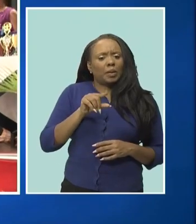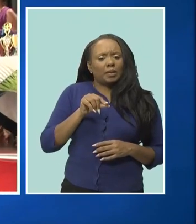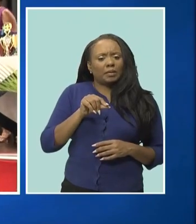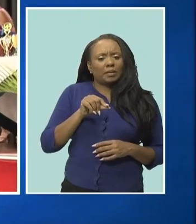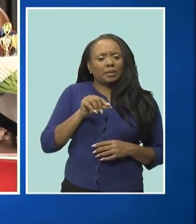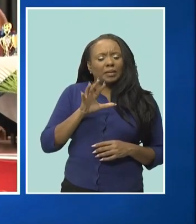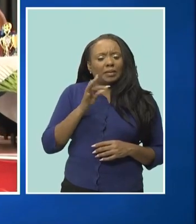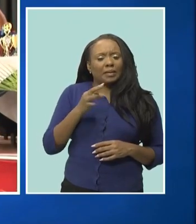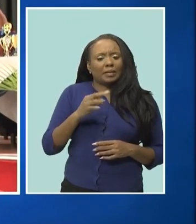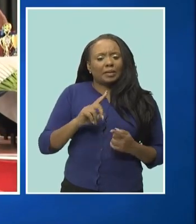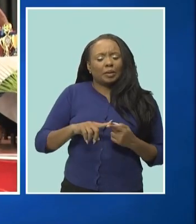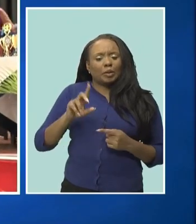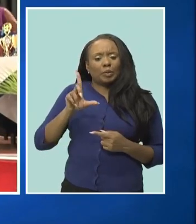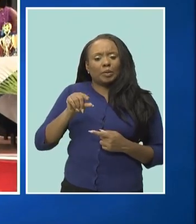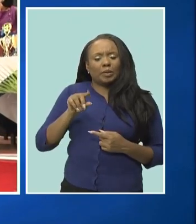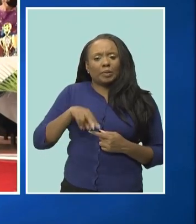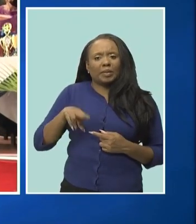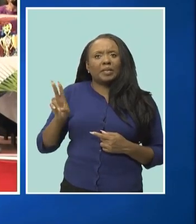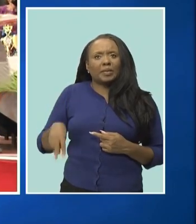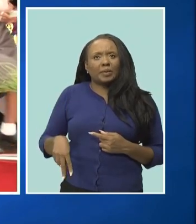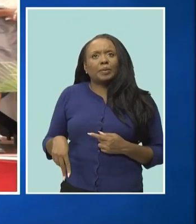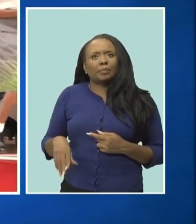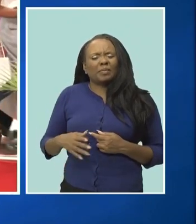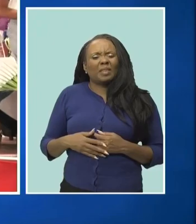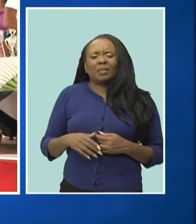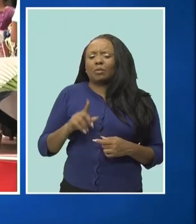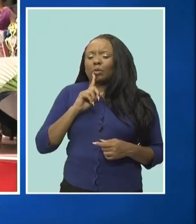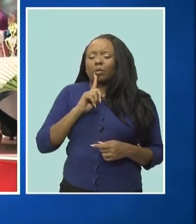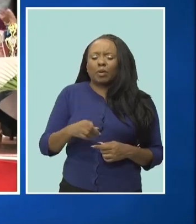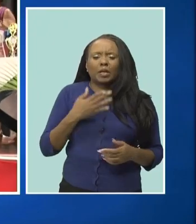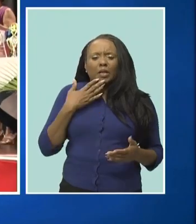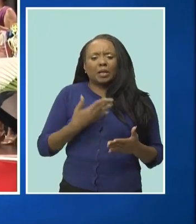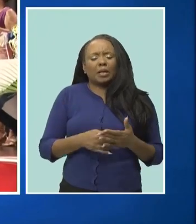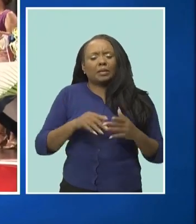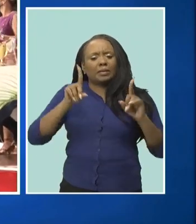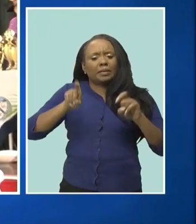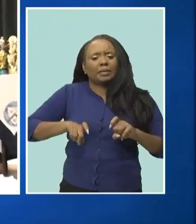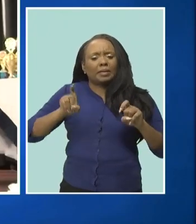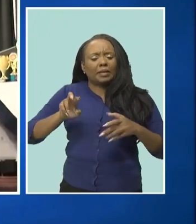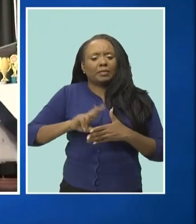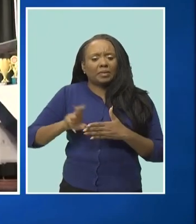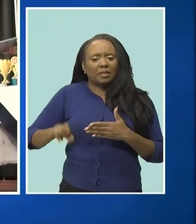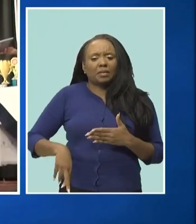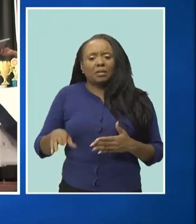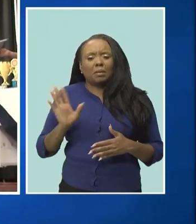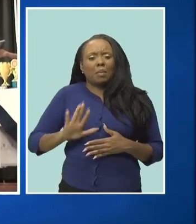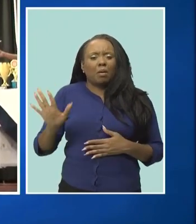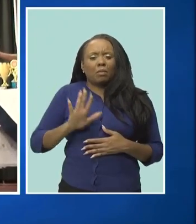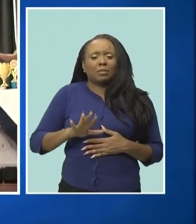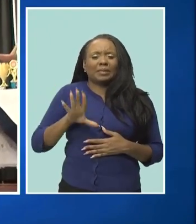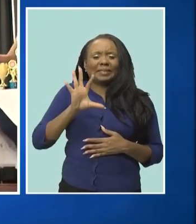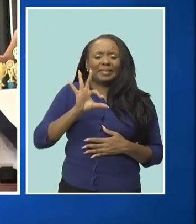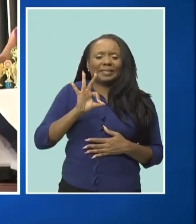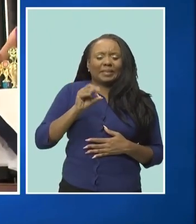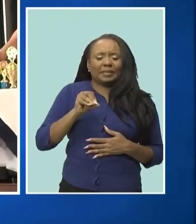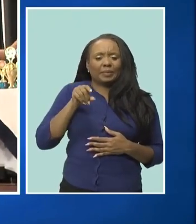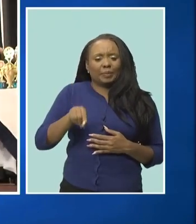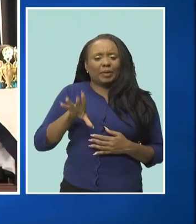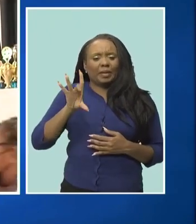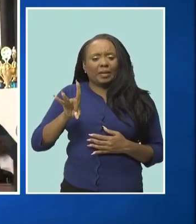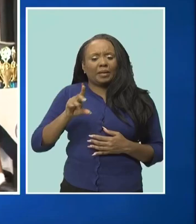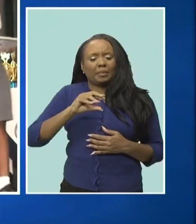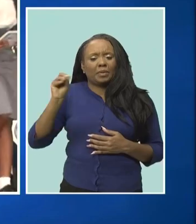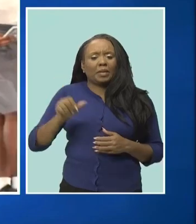the school continued to boast impressive external exam results with an average overall 90.8 percent